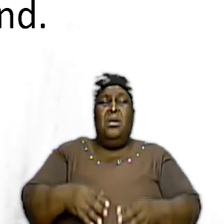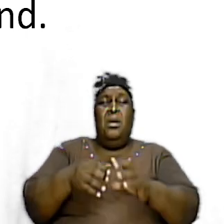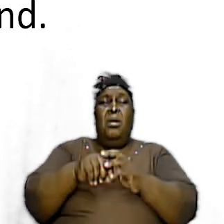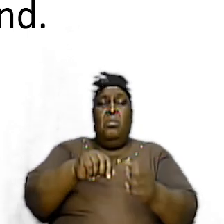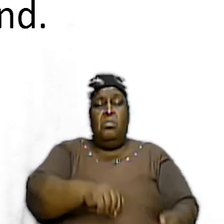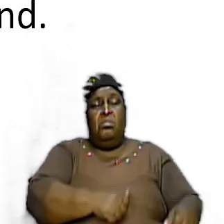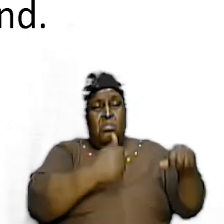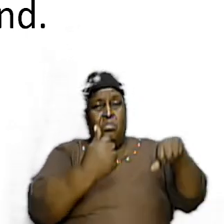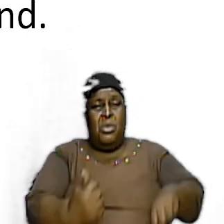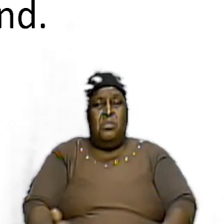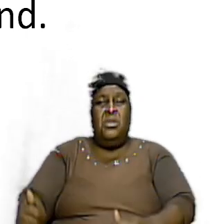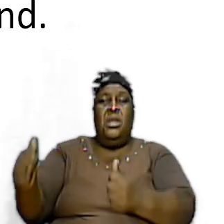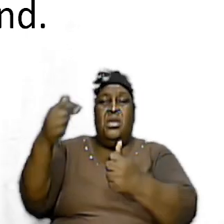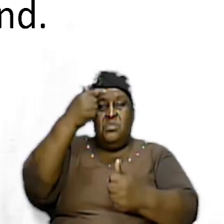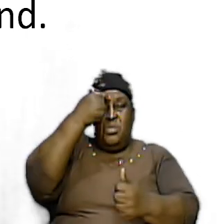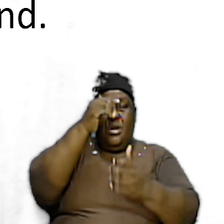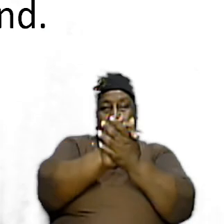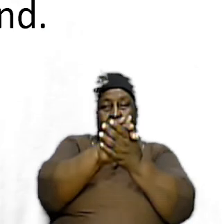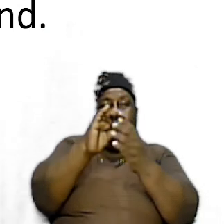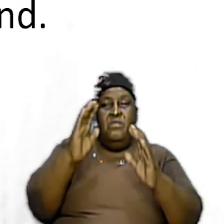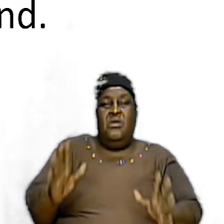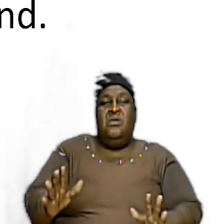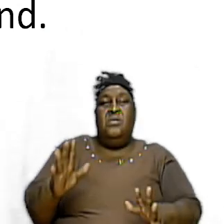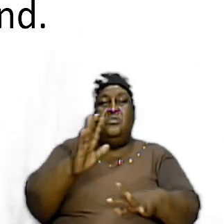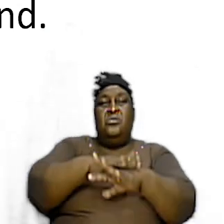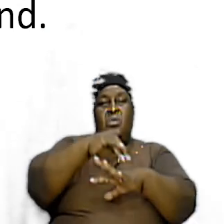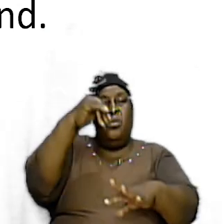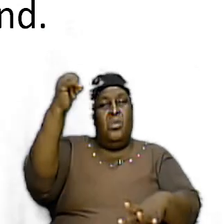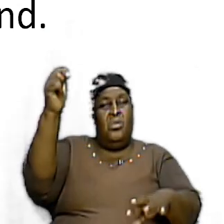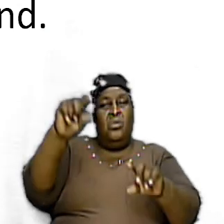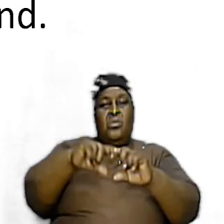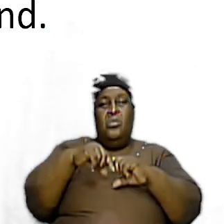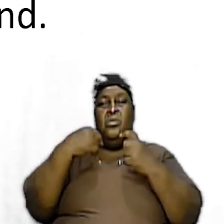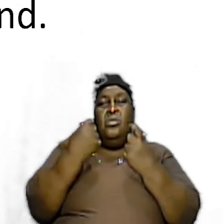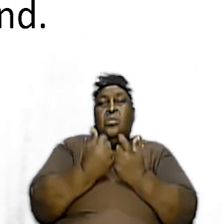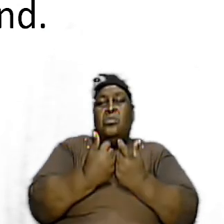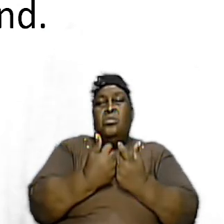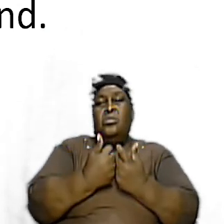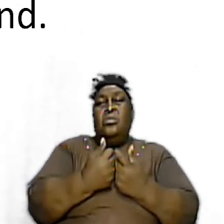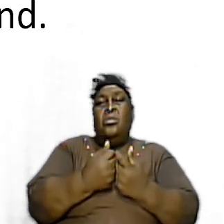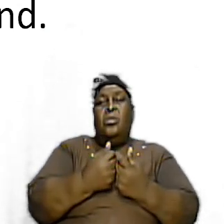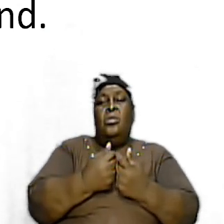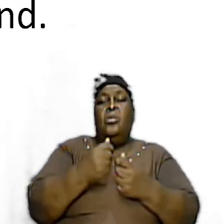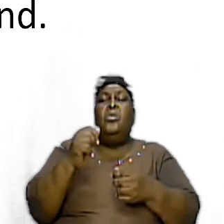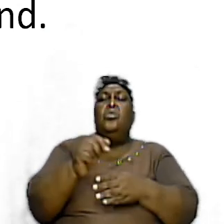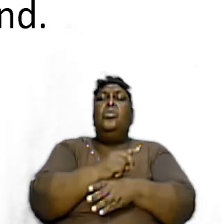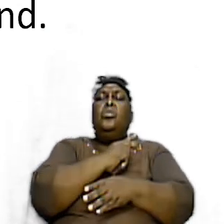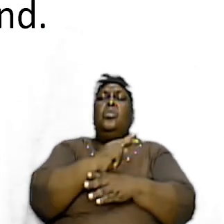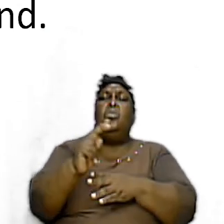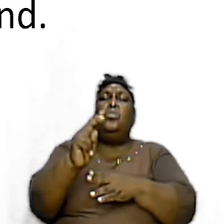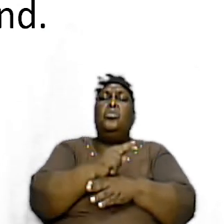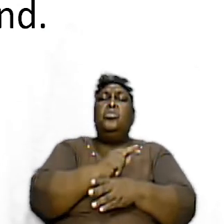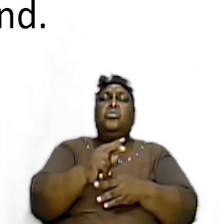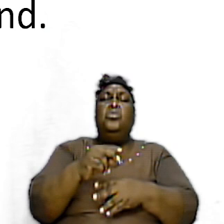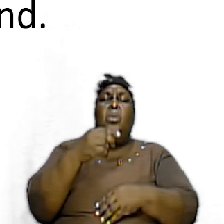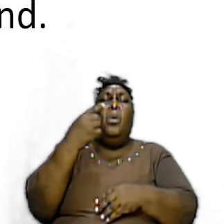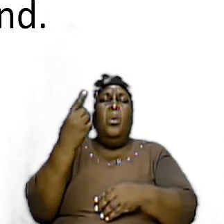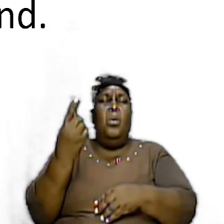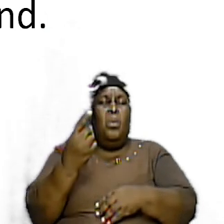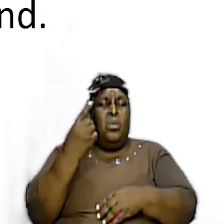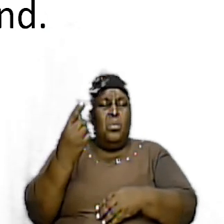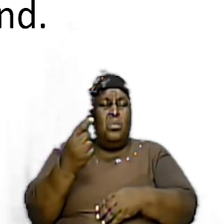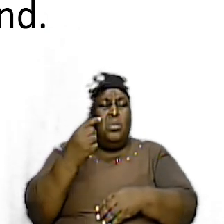believers a called out group but it is used only in conjunction to